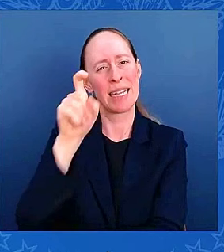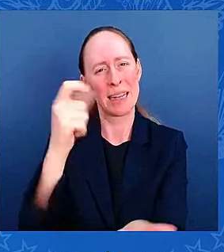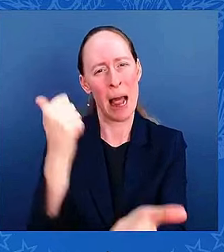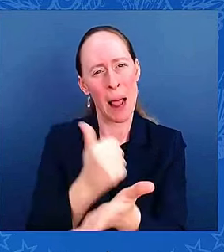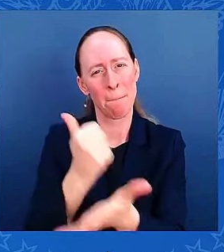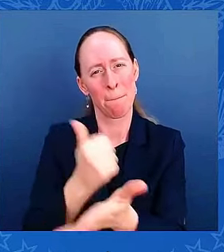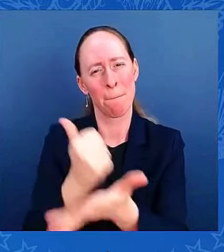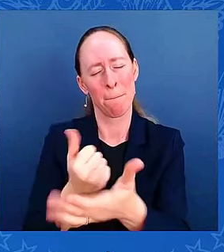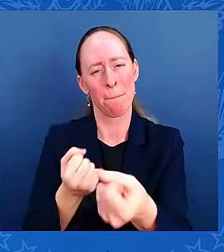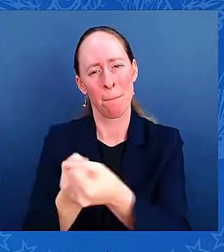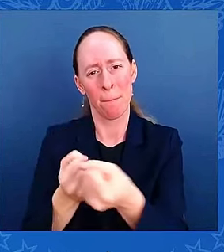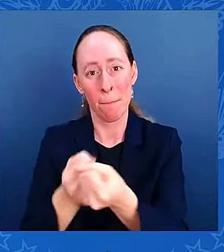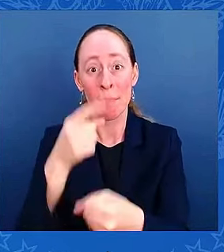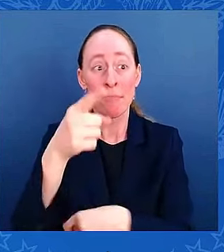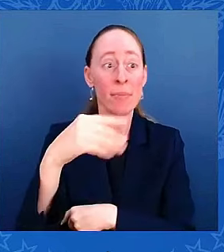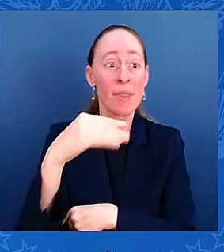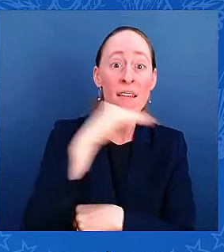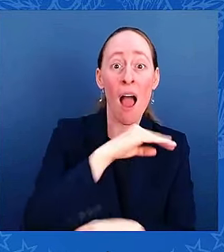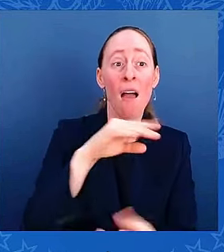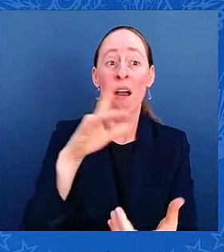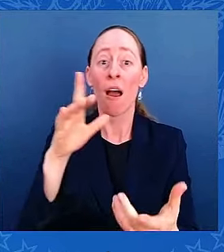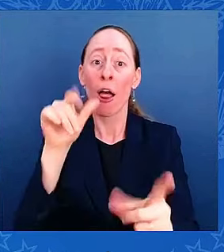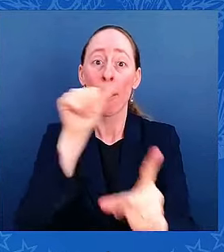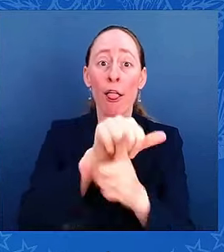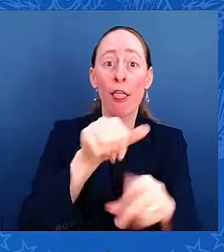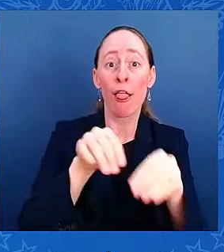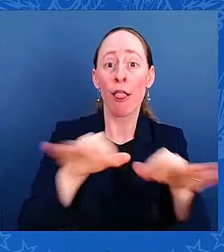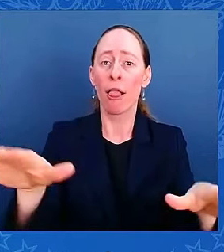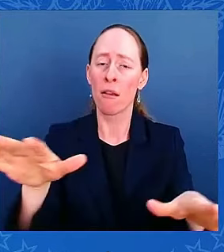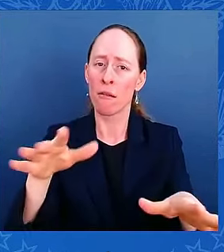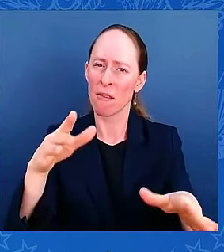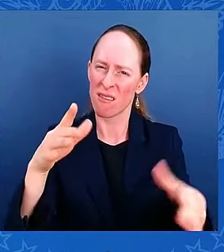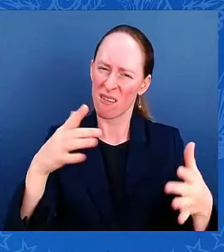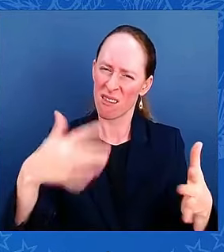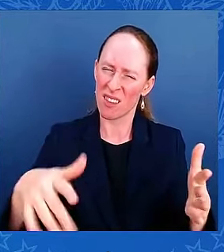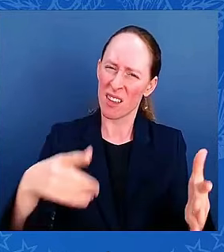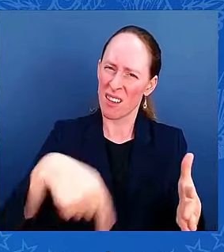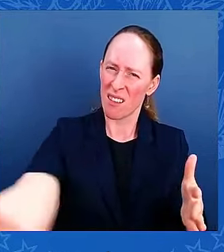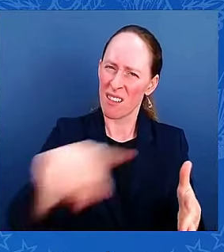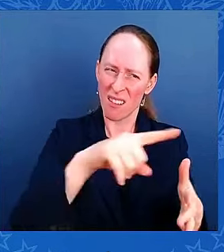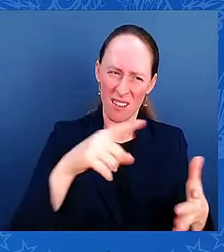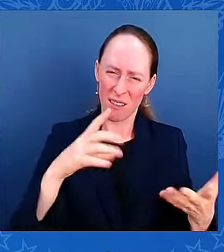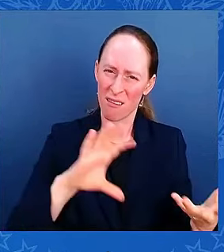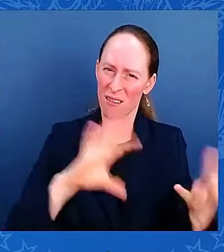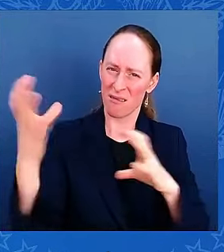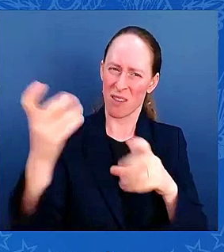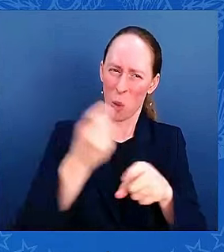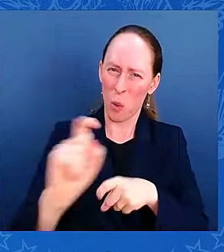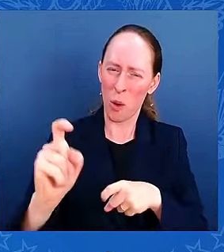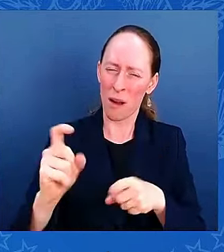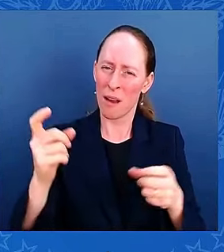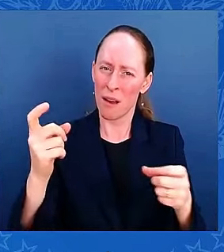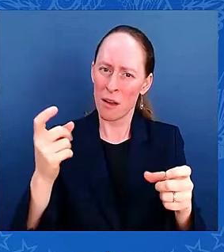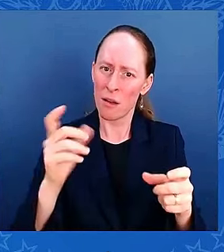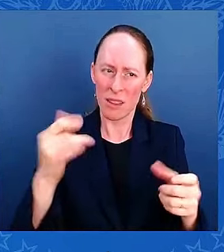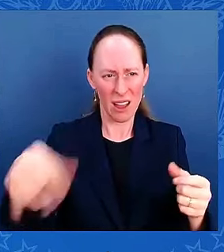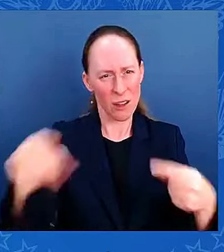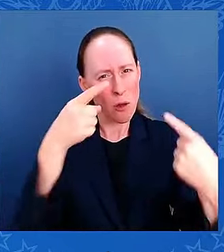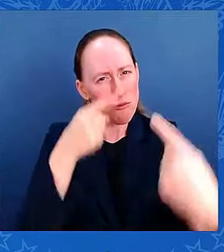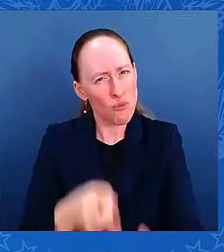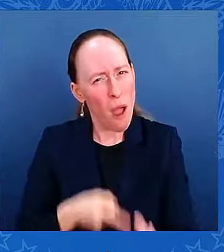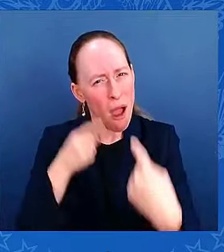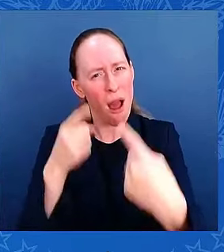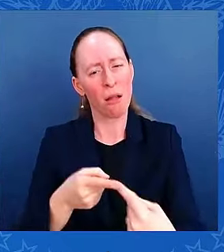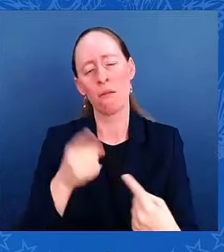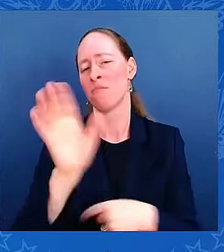Lives are on the line. People are in desperate situations. Have the decency to tell them the truth. So